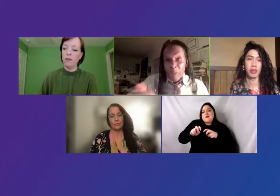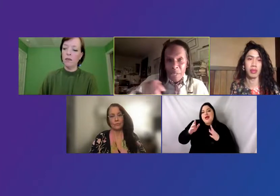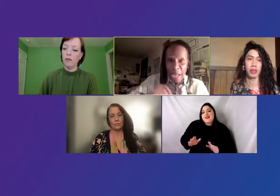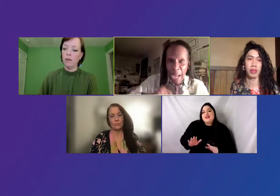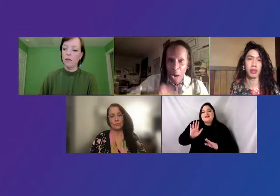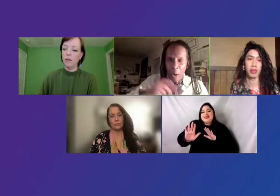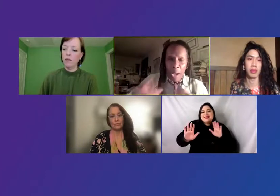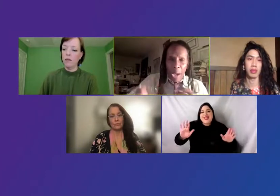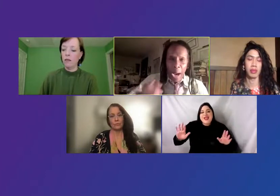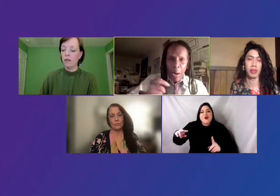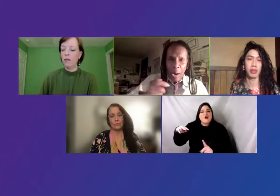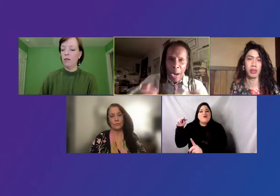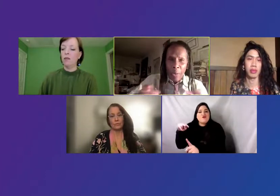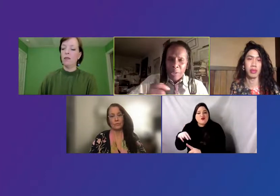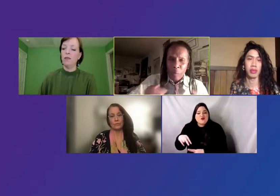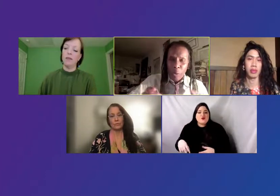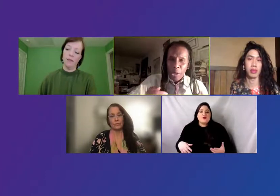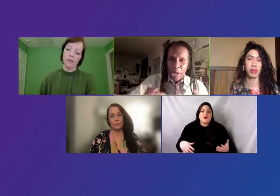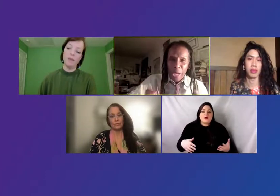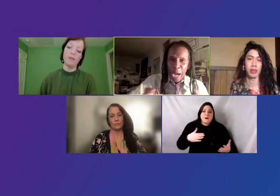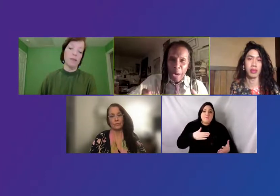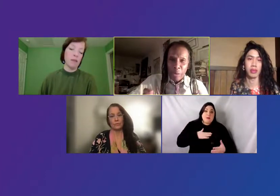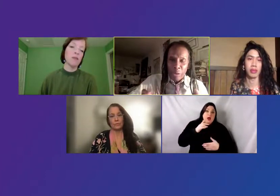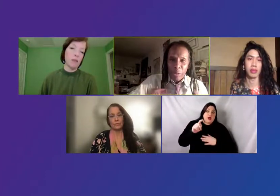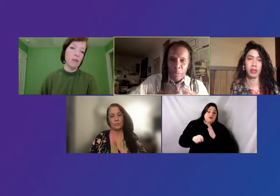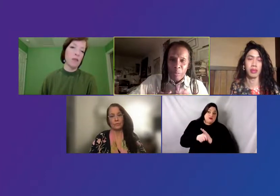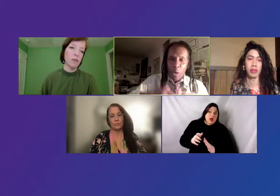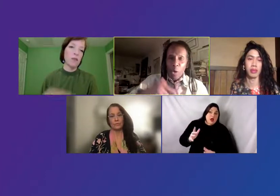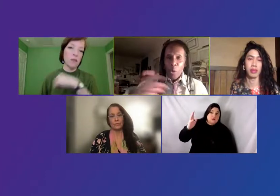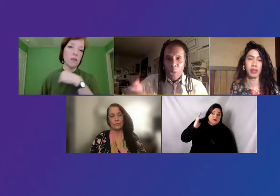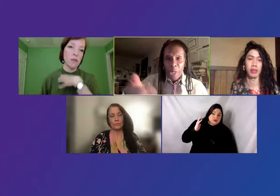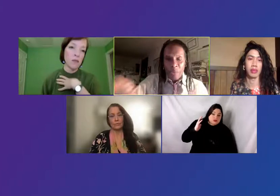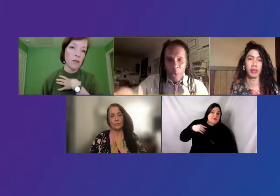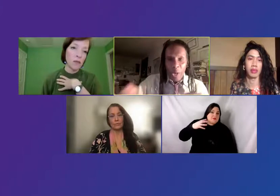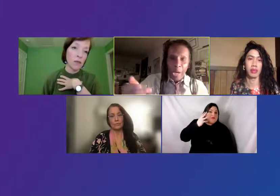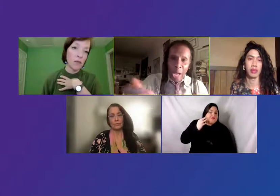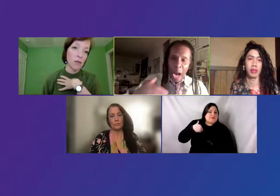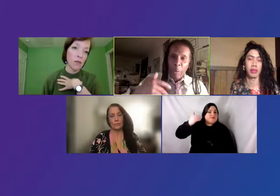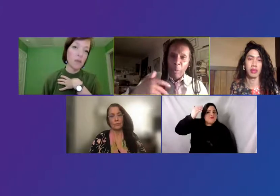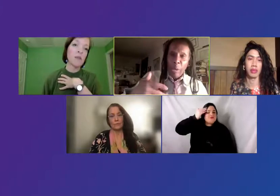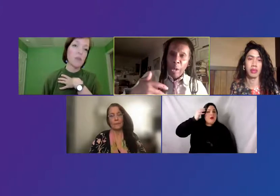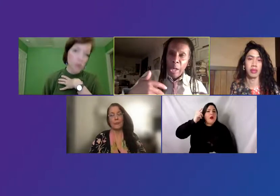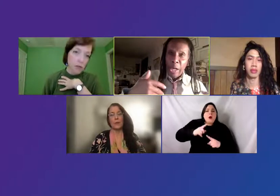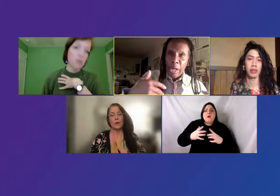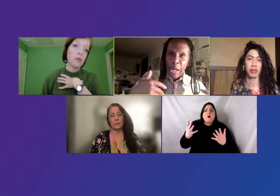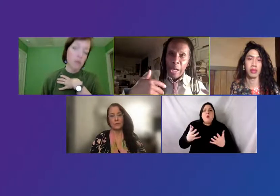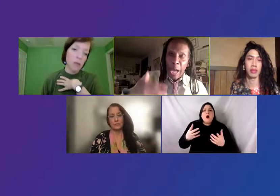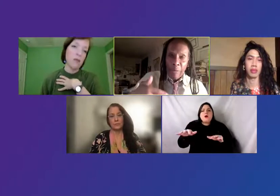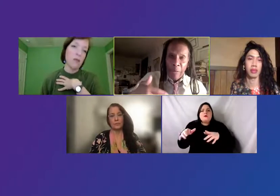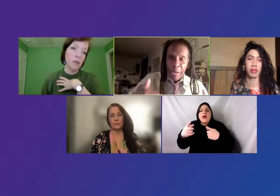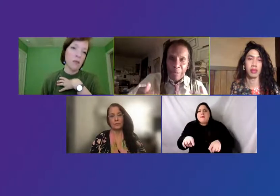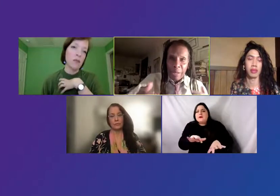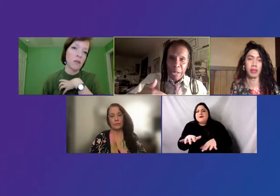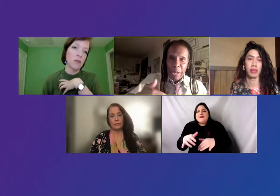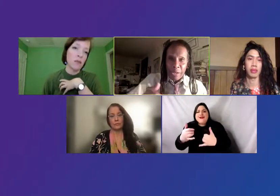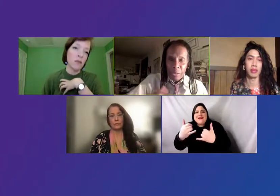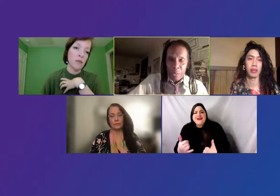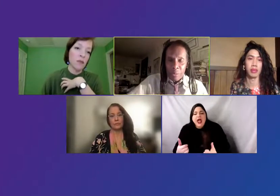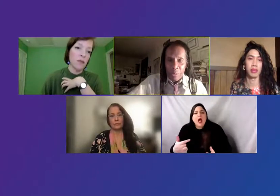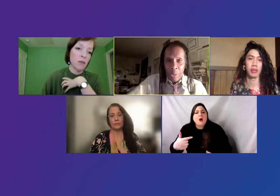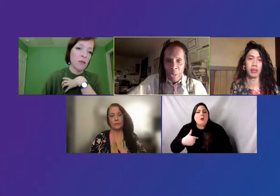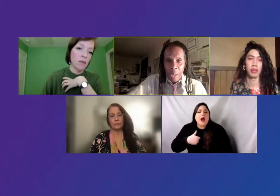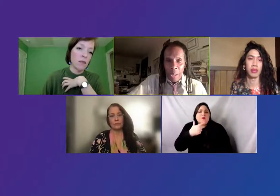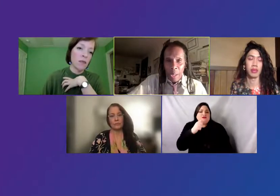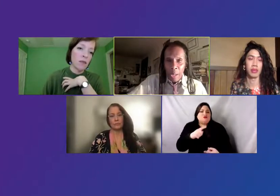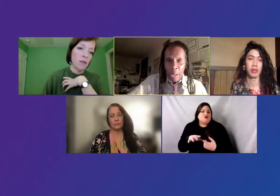did, how is it now? How, how is it working now in terms of who gets what, how, and, and, and how that connects